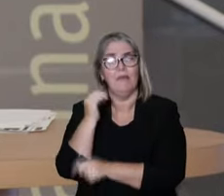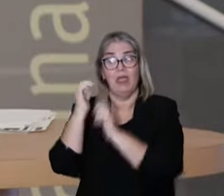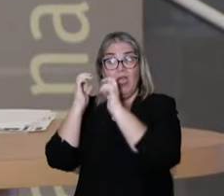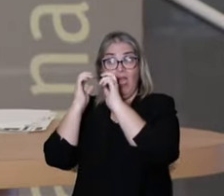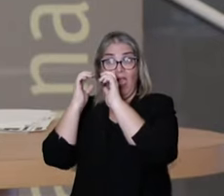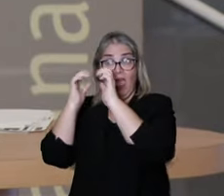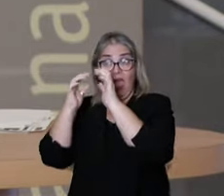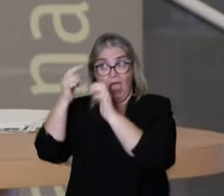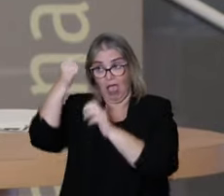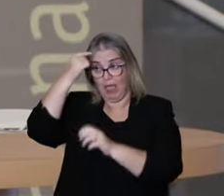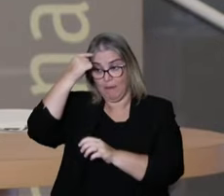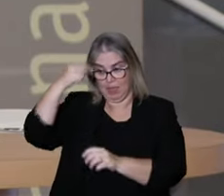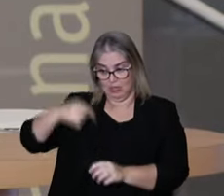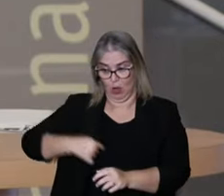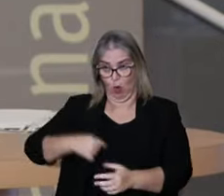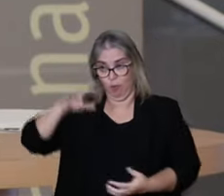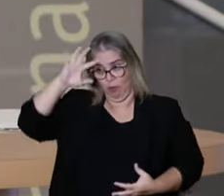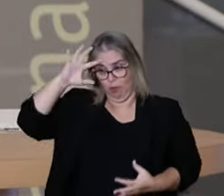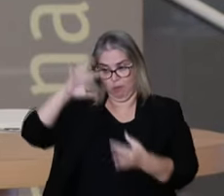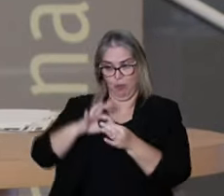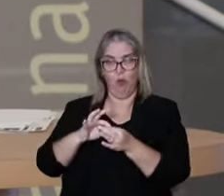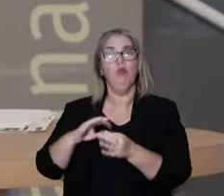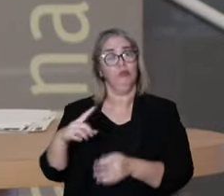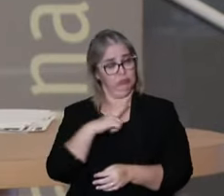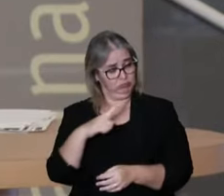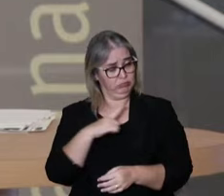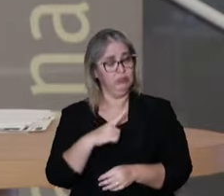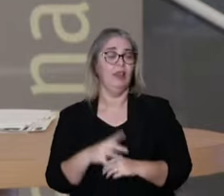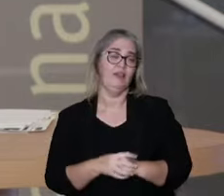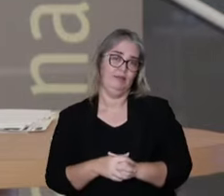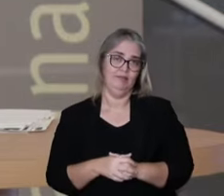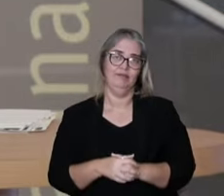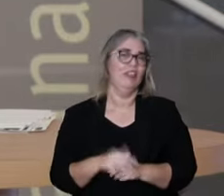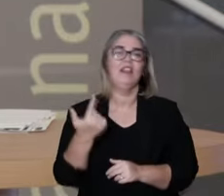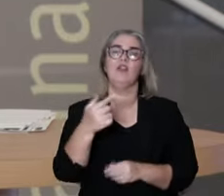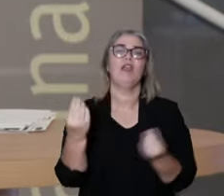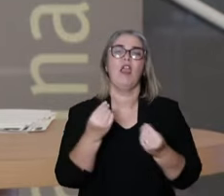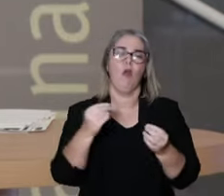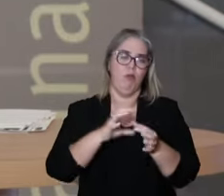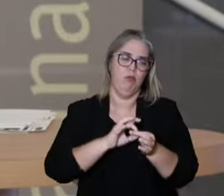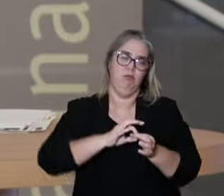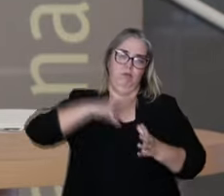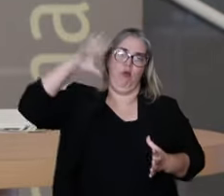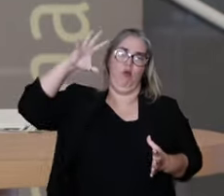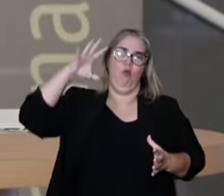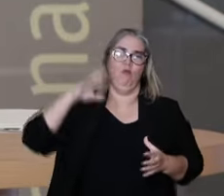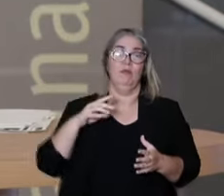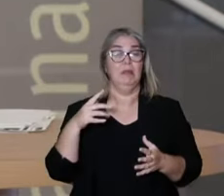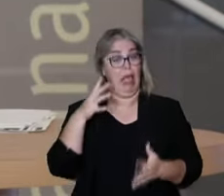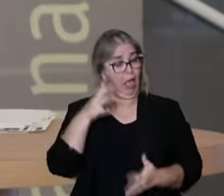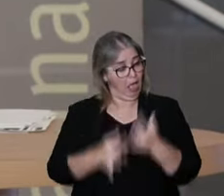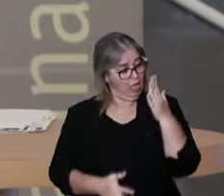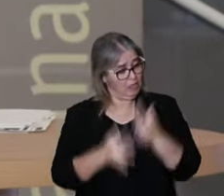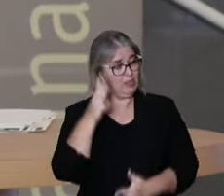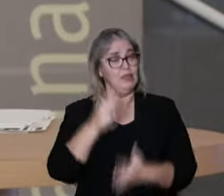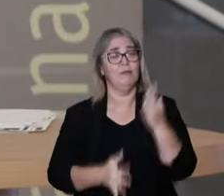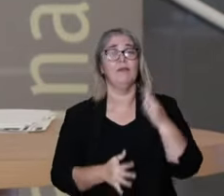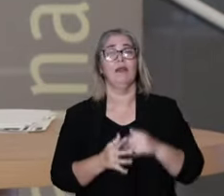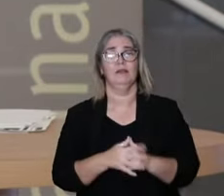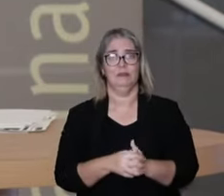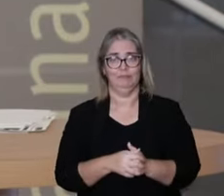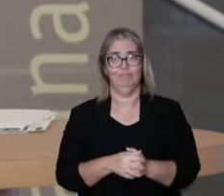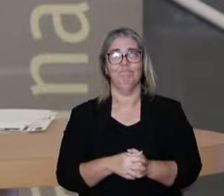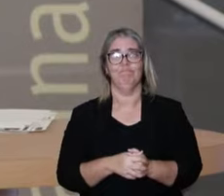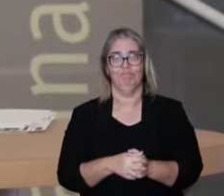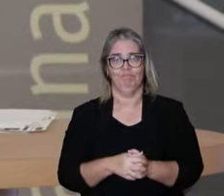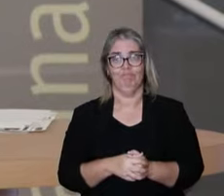that these things get together more than we imagined. So this separation, it's a separation